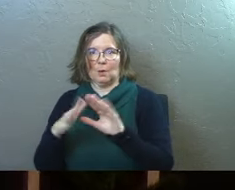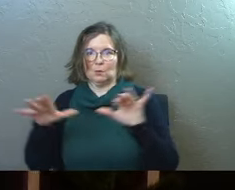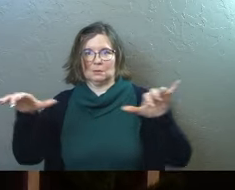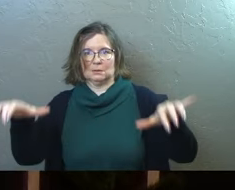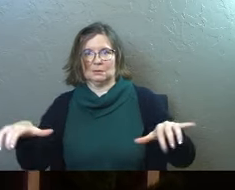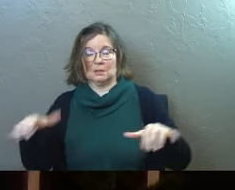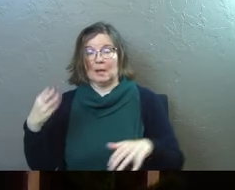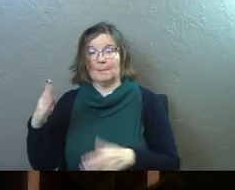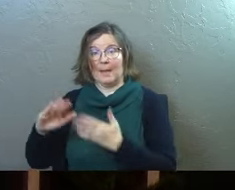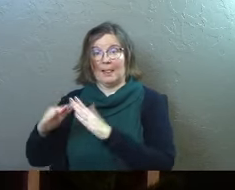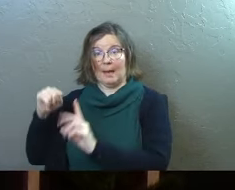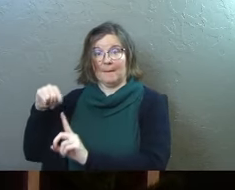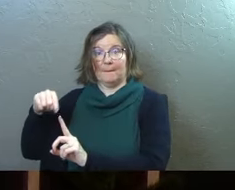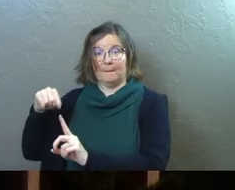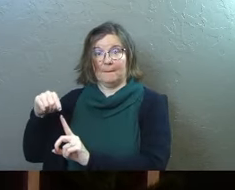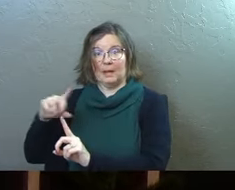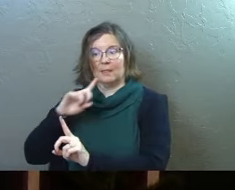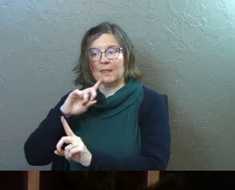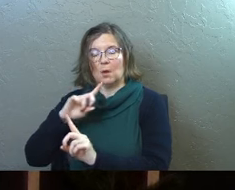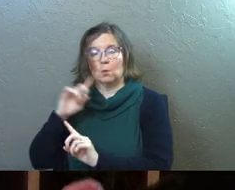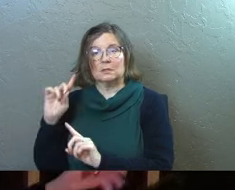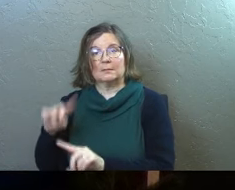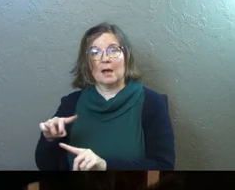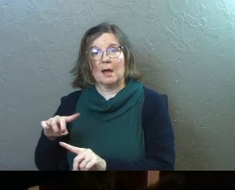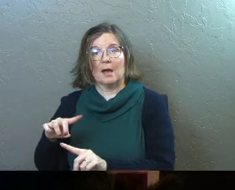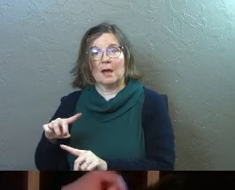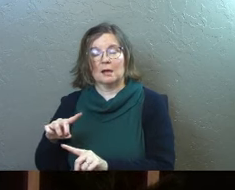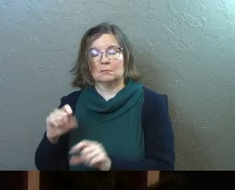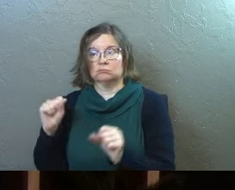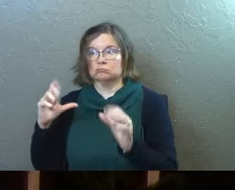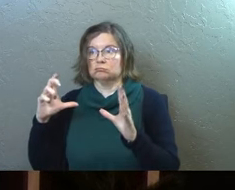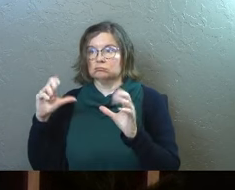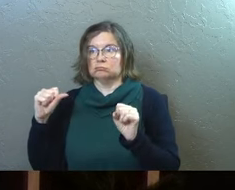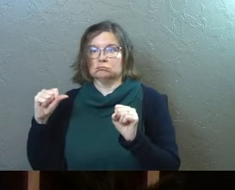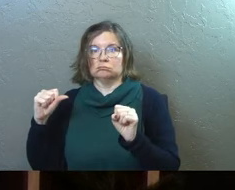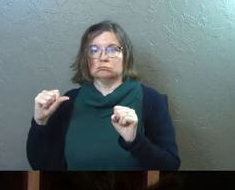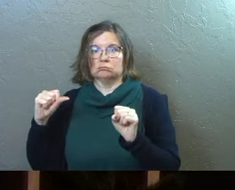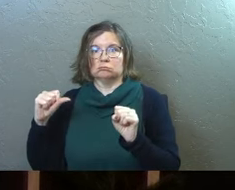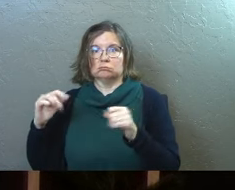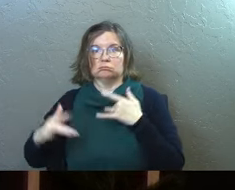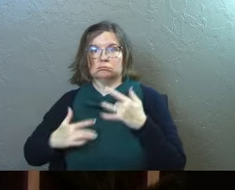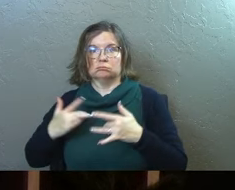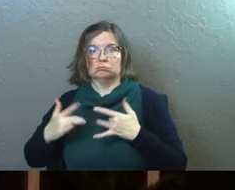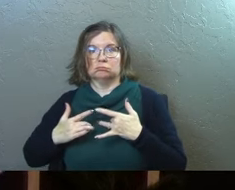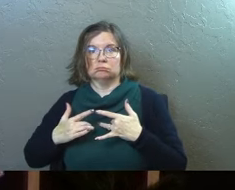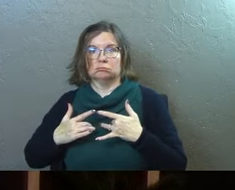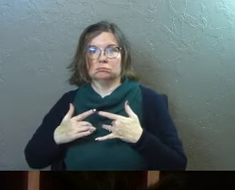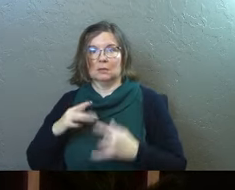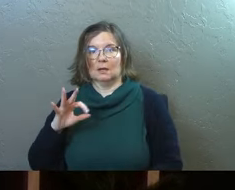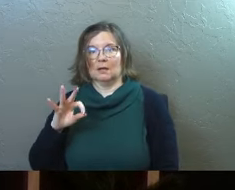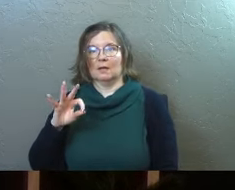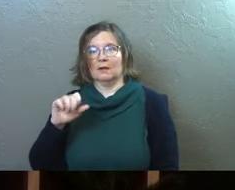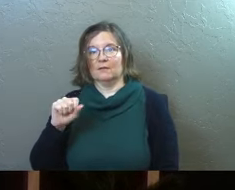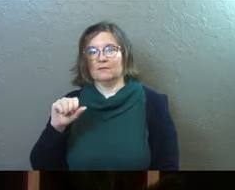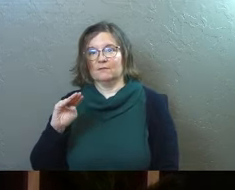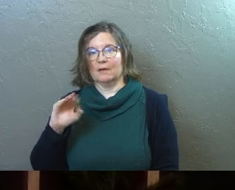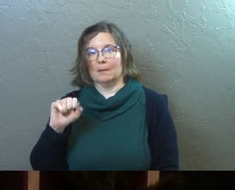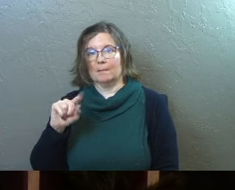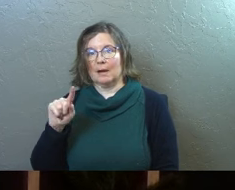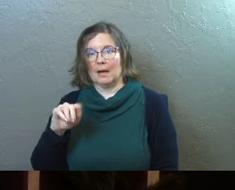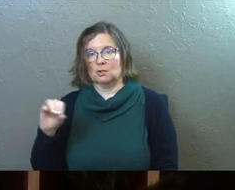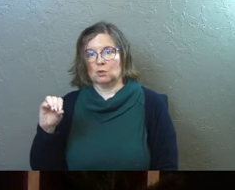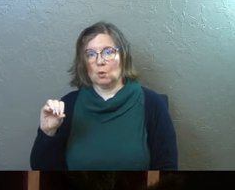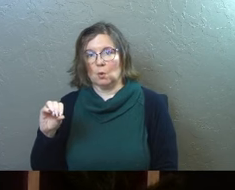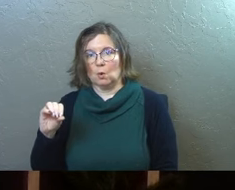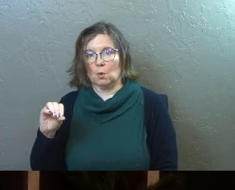Um, Bethlehem, uh, they respond astonished. Um, the Greek there's somatso. It's